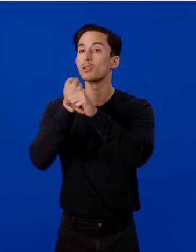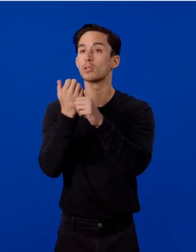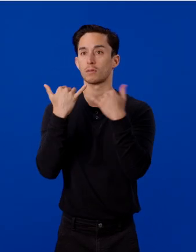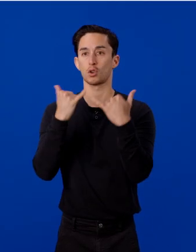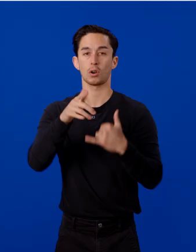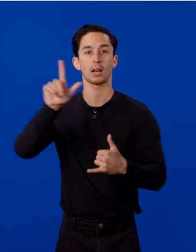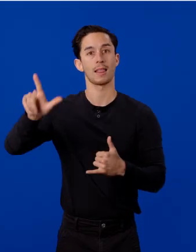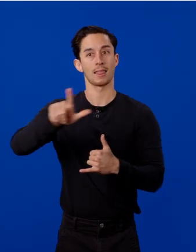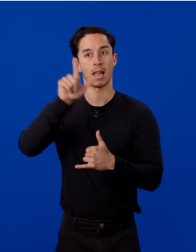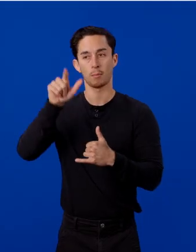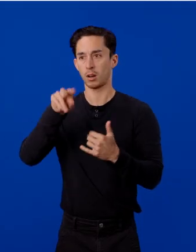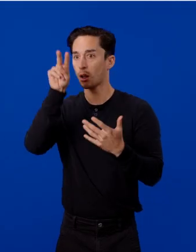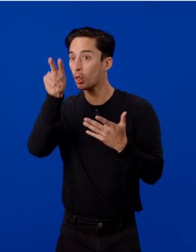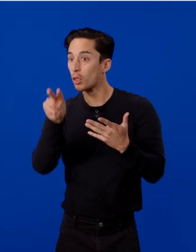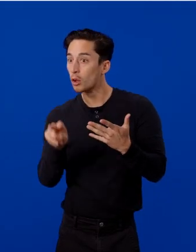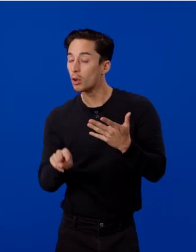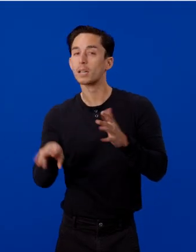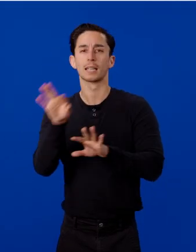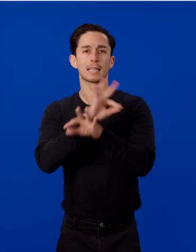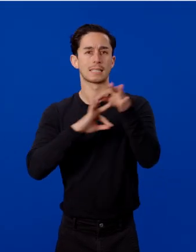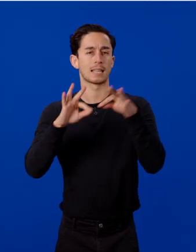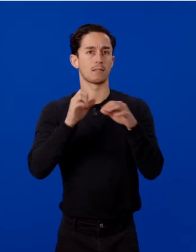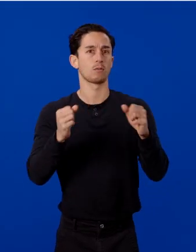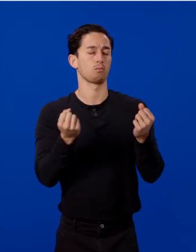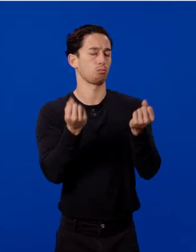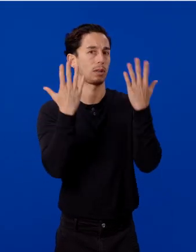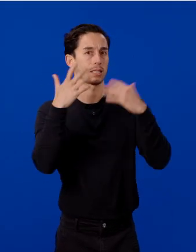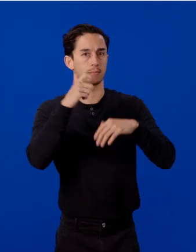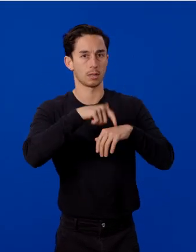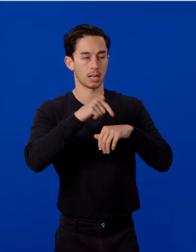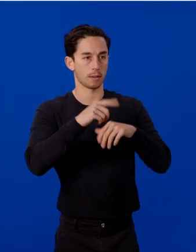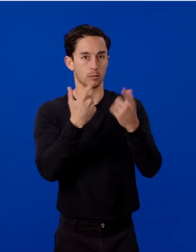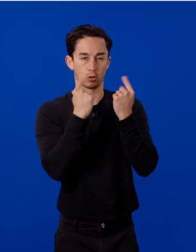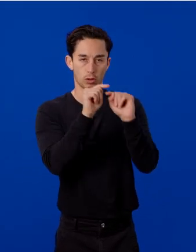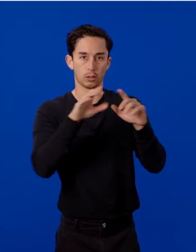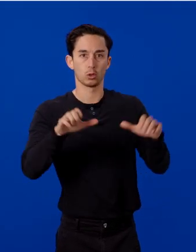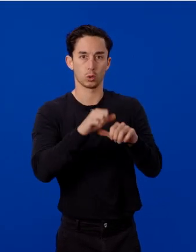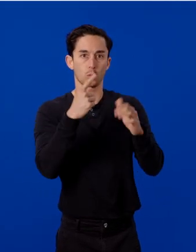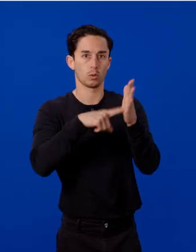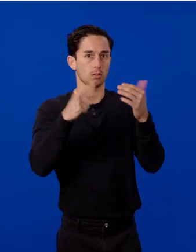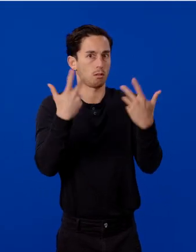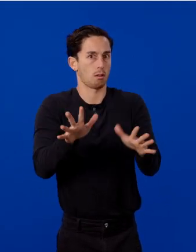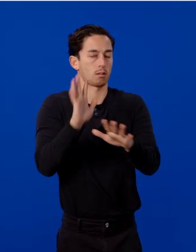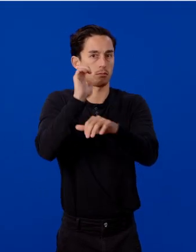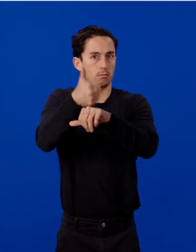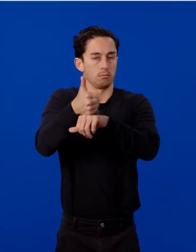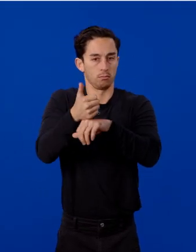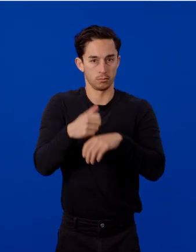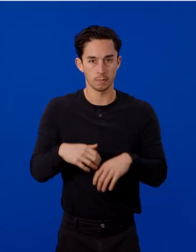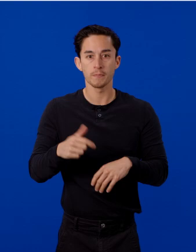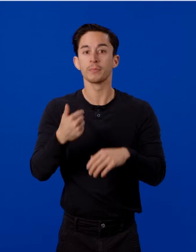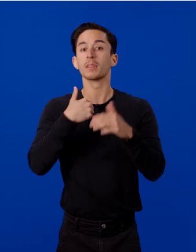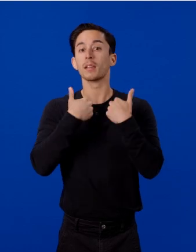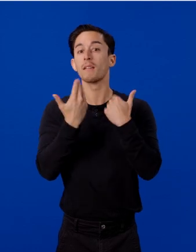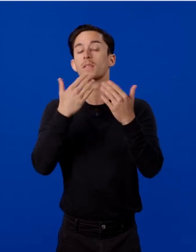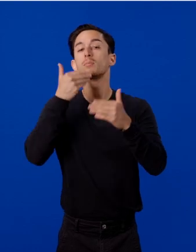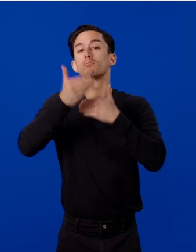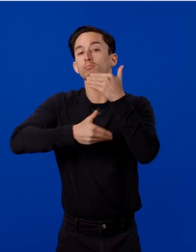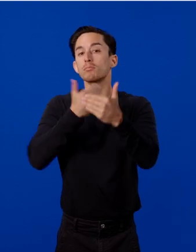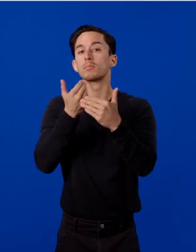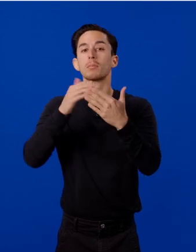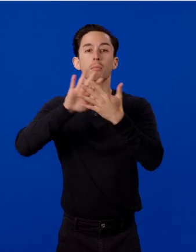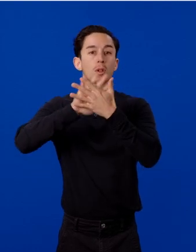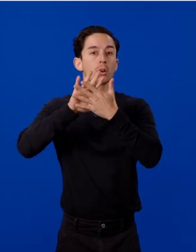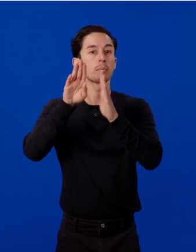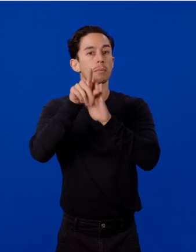time trying to invent the wheel. There was this one time when I needed a dynamic progressive blur on background images, and there was already